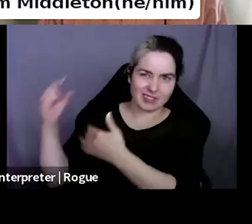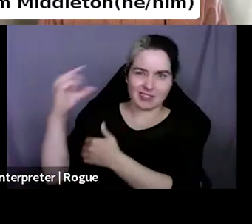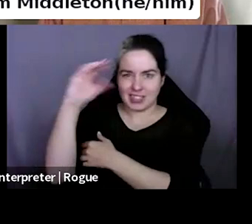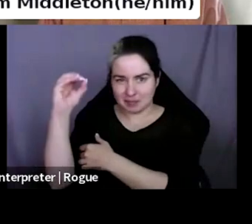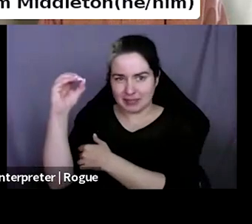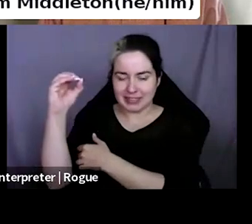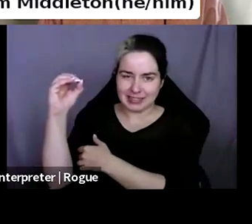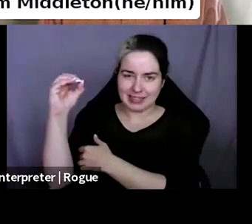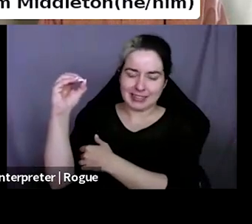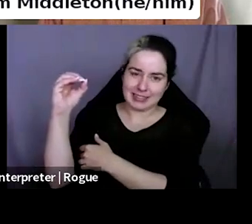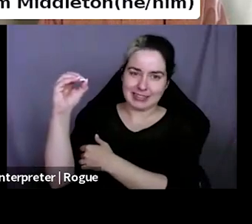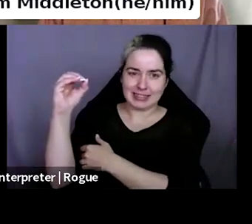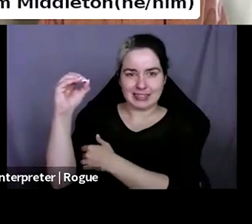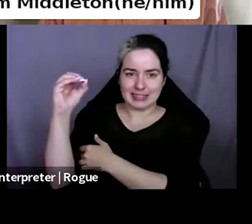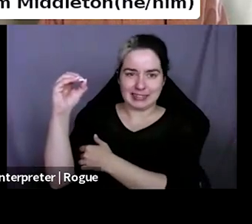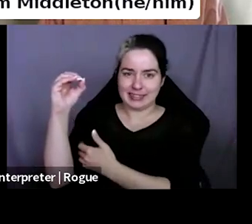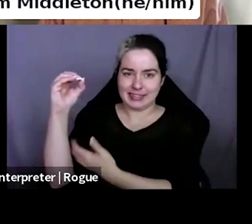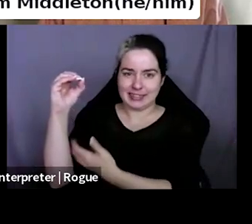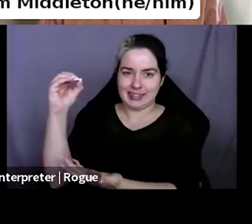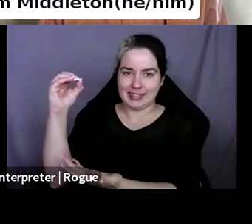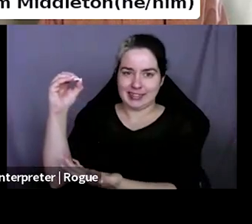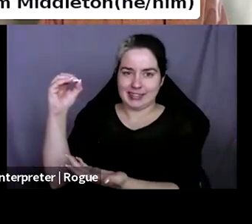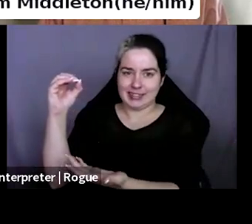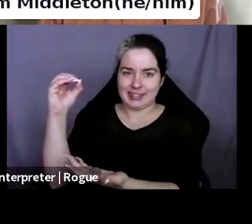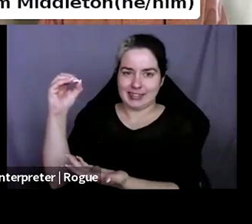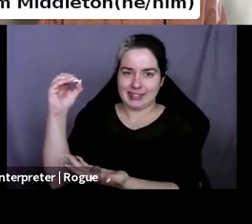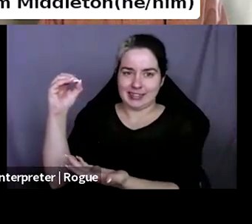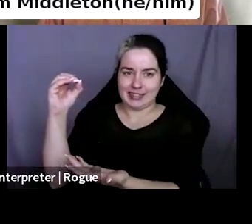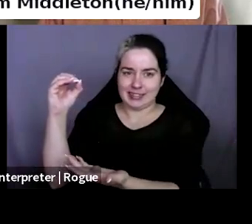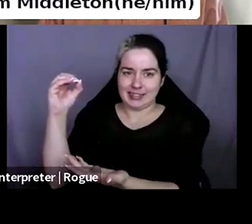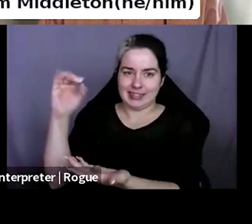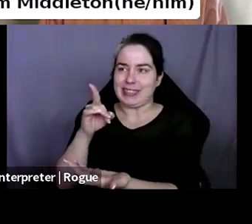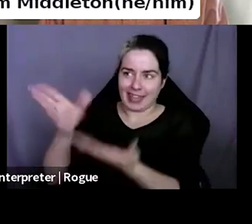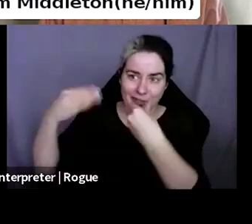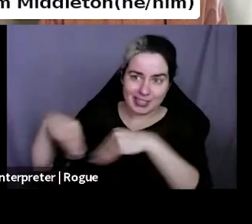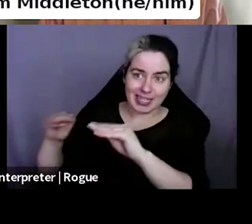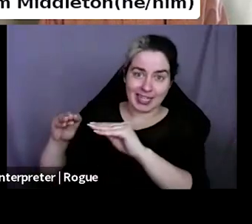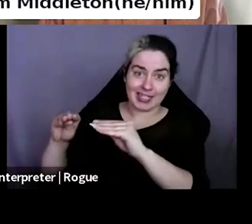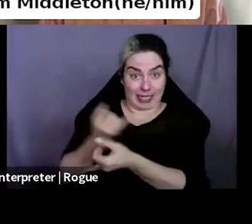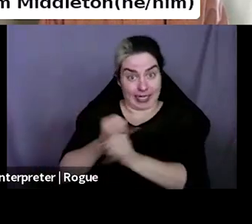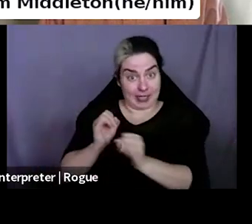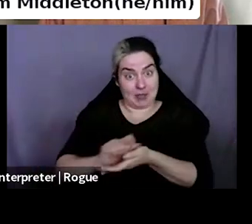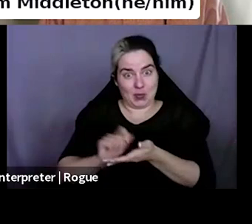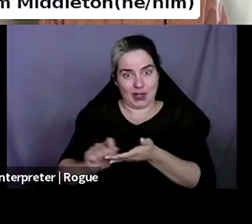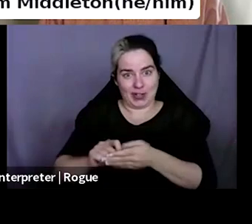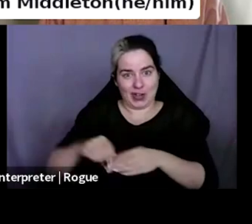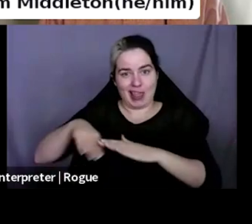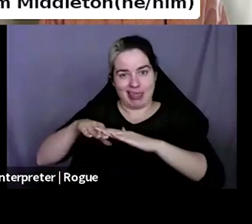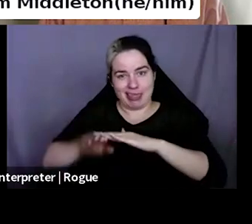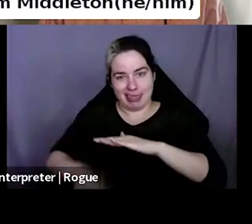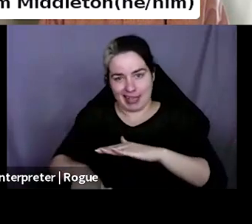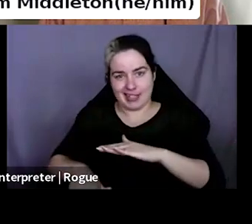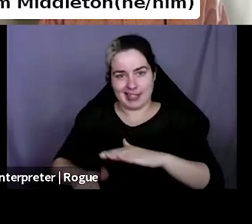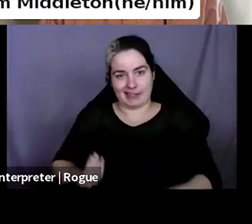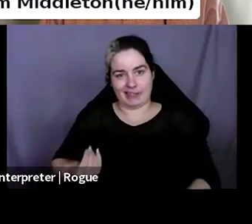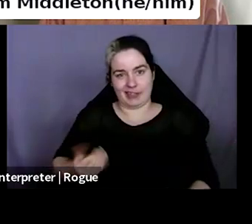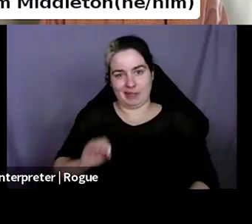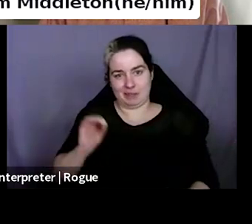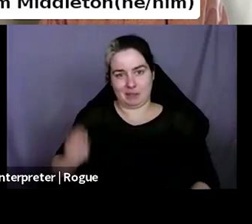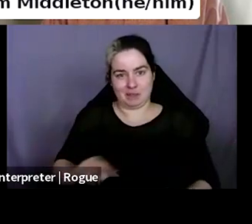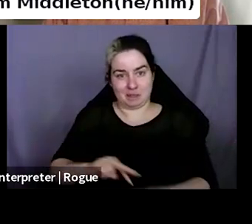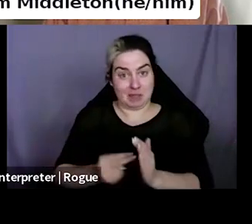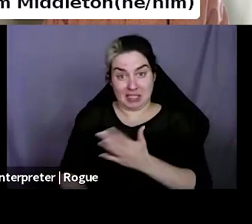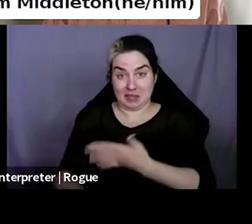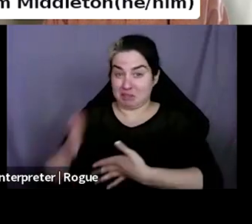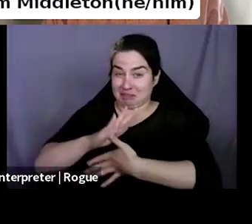less than 15% of their sales. And so like the, that means we're just not the top priority for them. And their